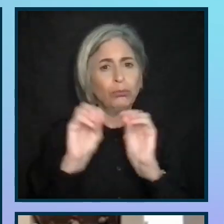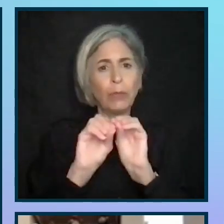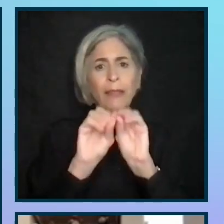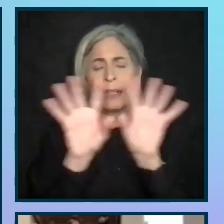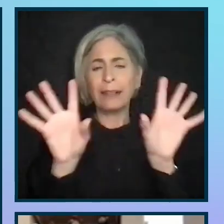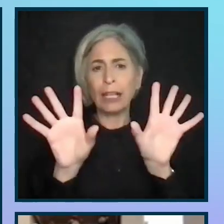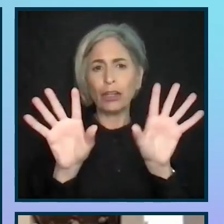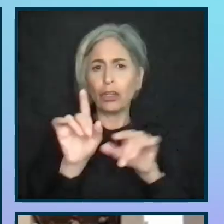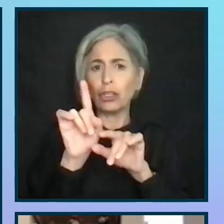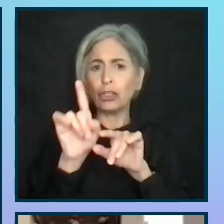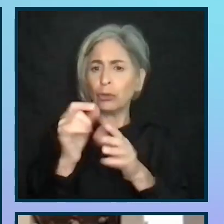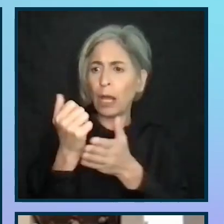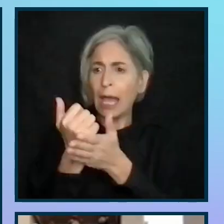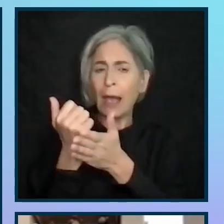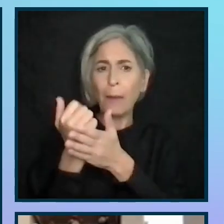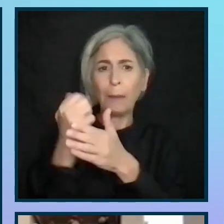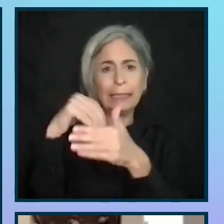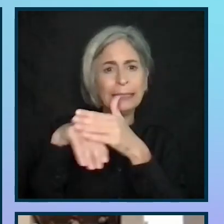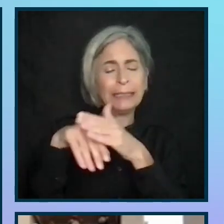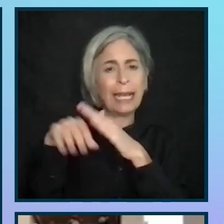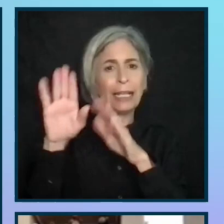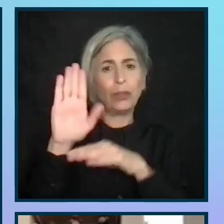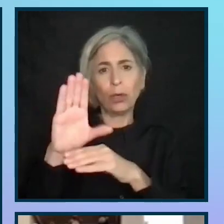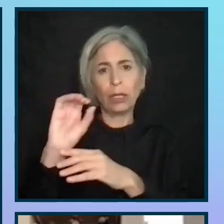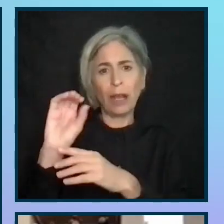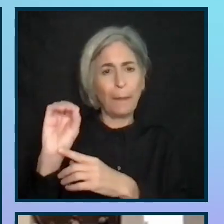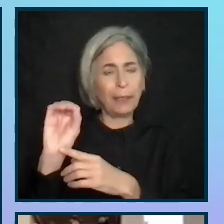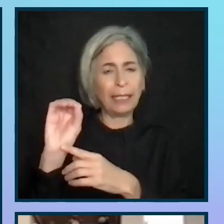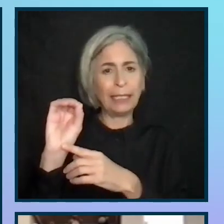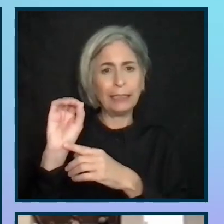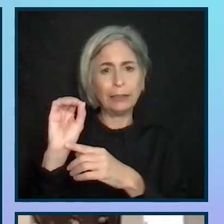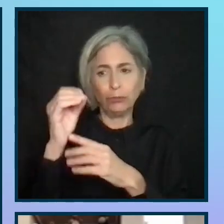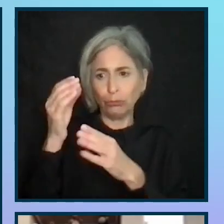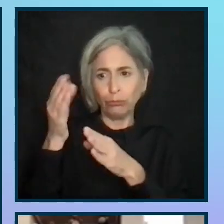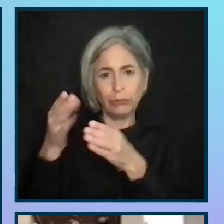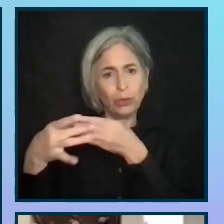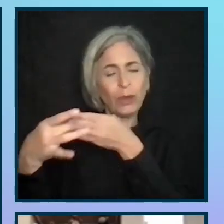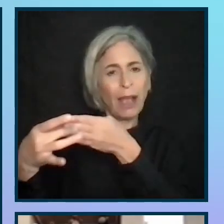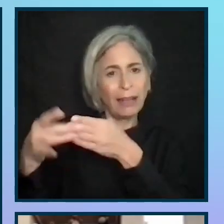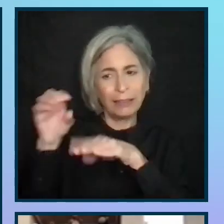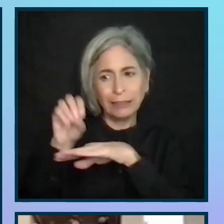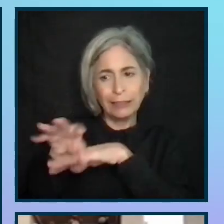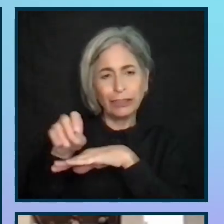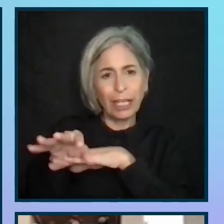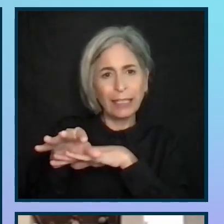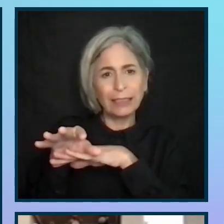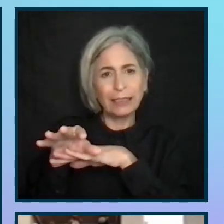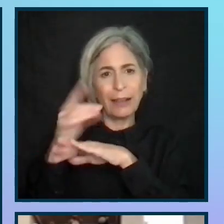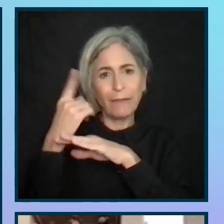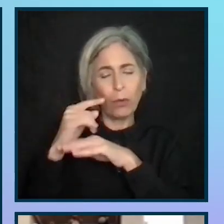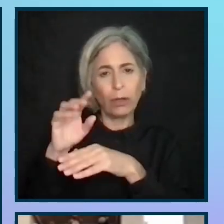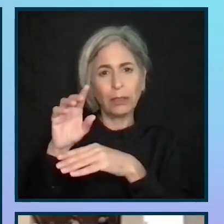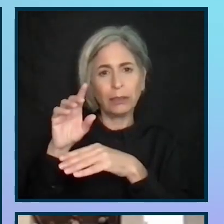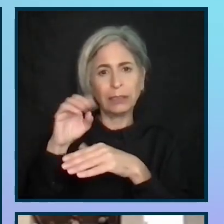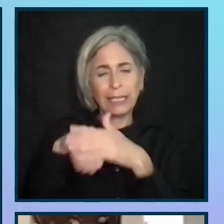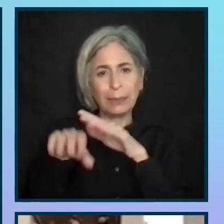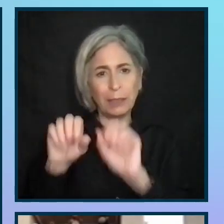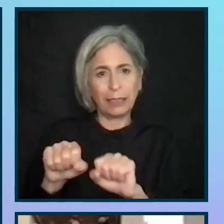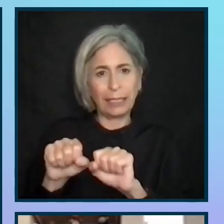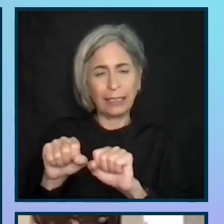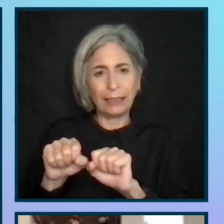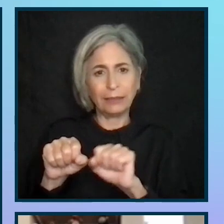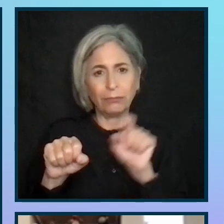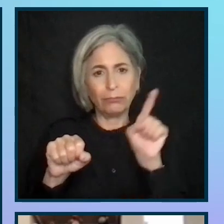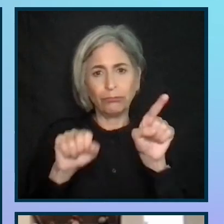become your in-house specialists. So in this diagram, we have little networks inside of their own groups,